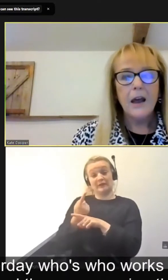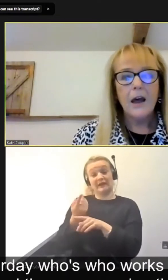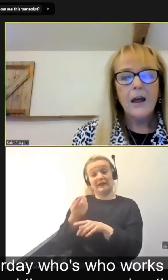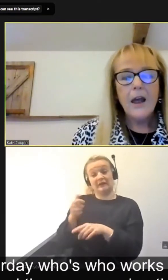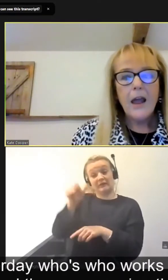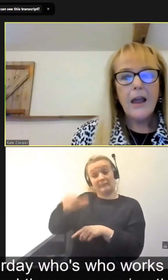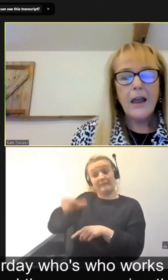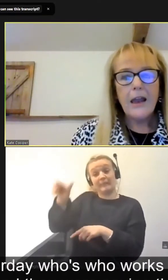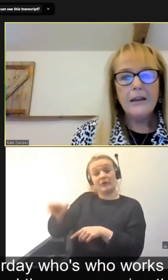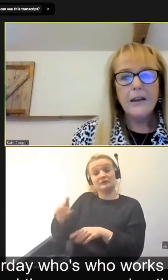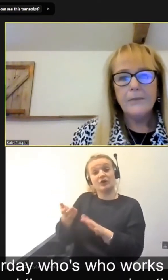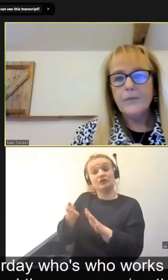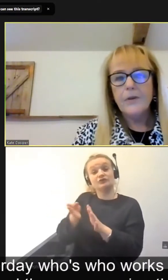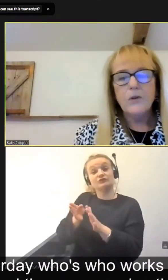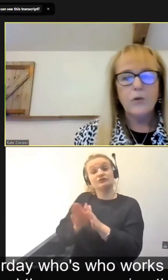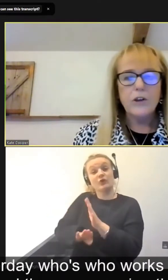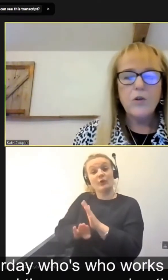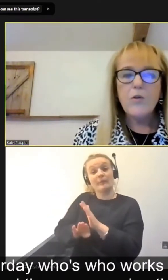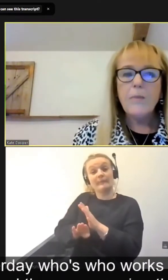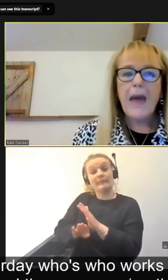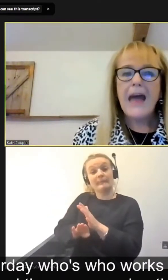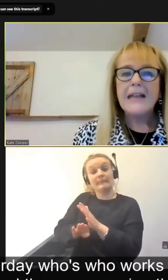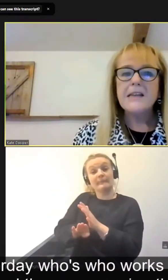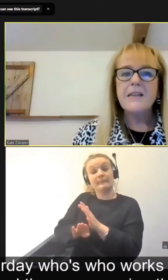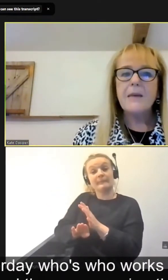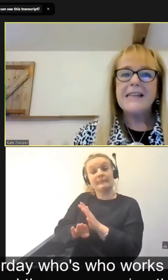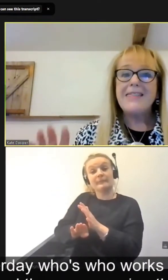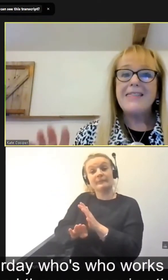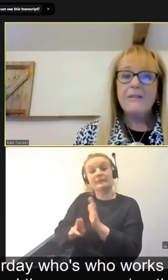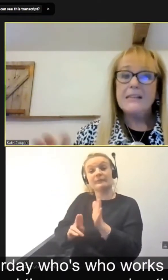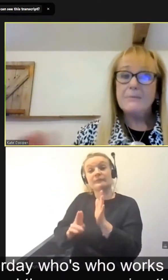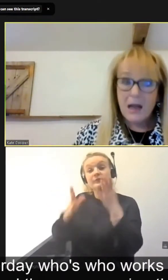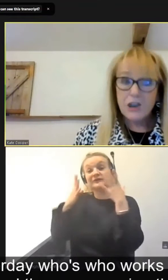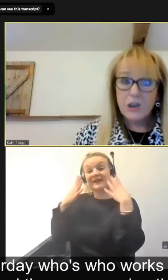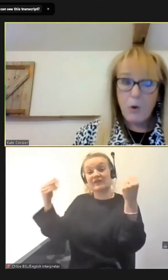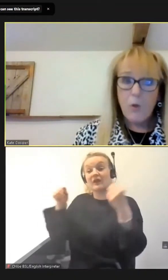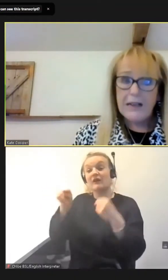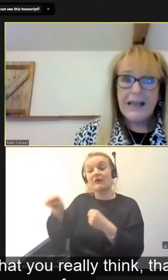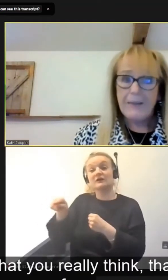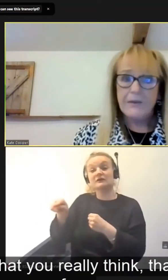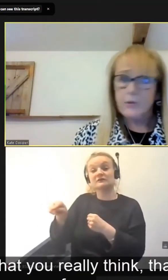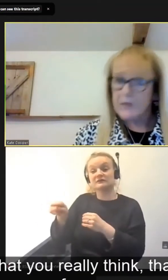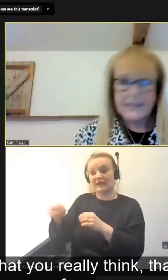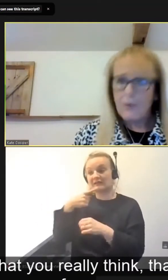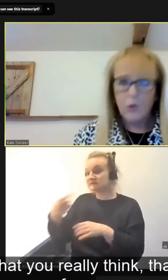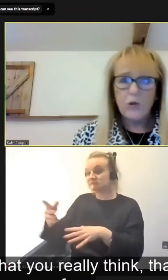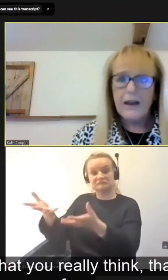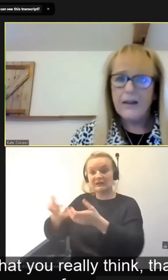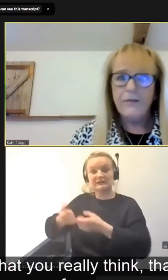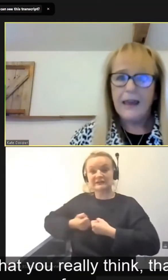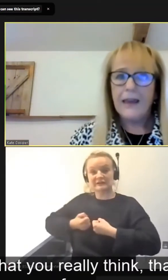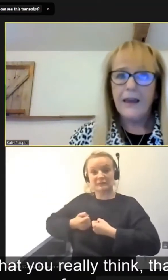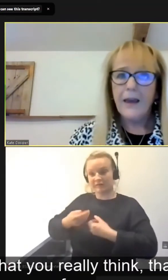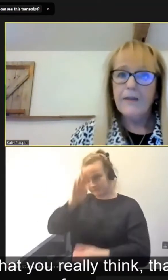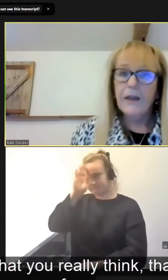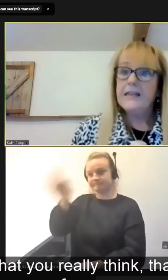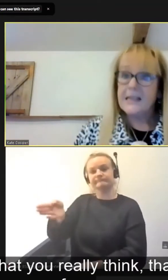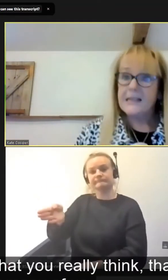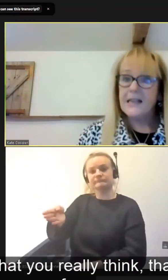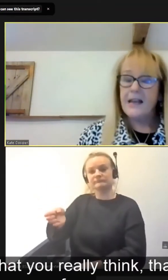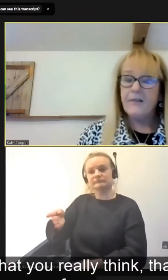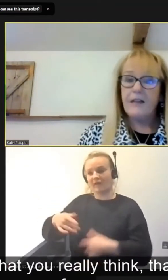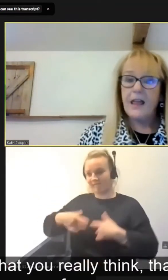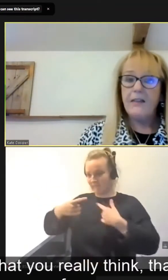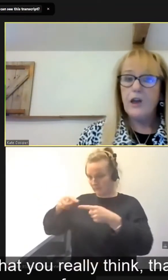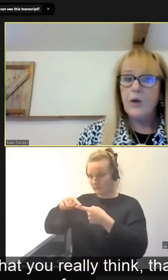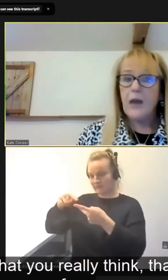in, in Northern Europe, and they were saying there, it's much more acceptable to say what you really think, than it